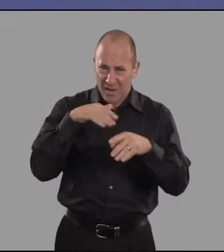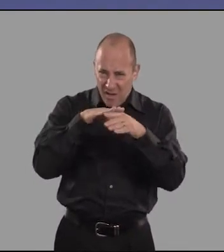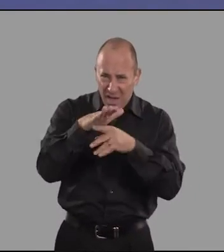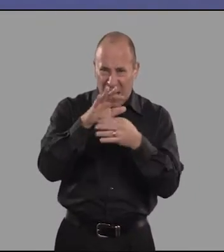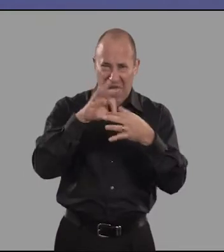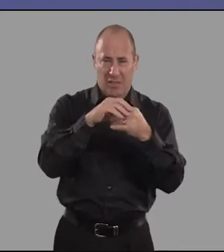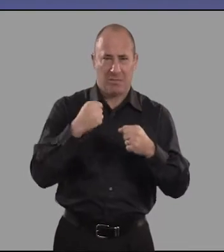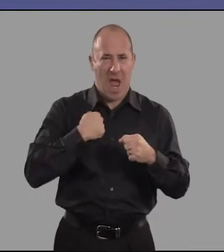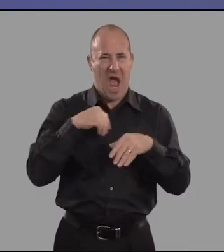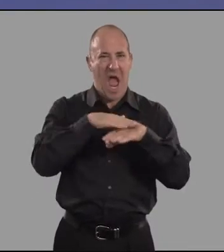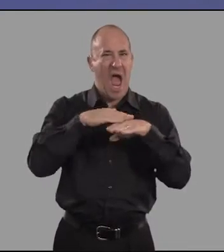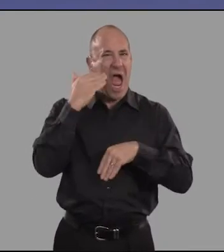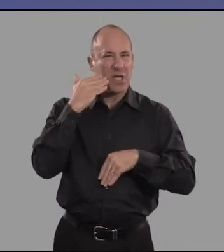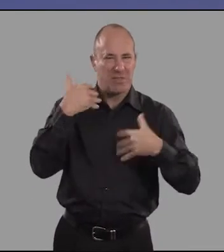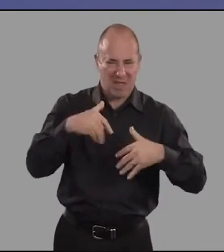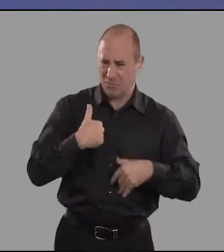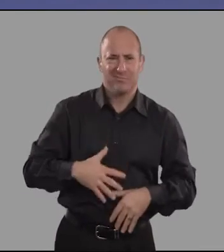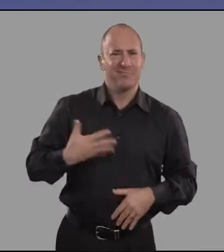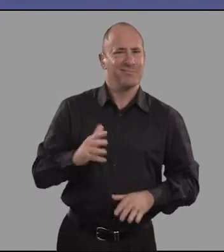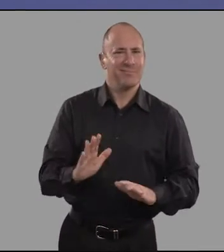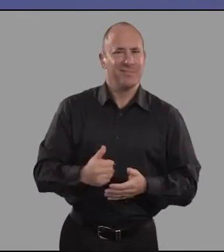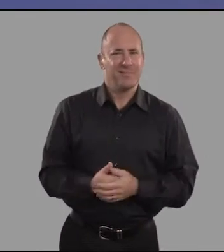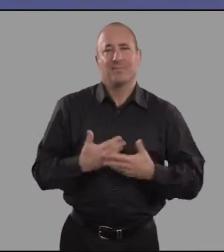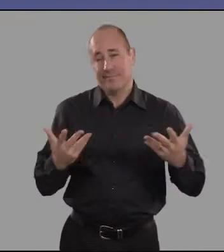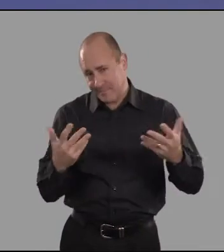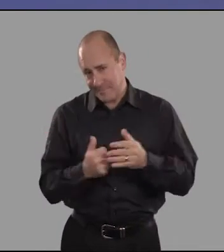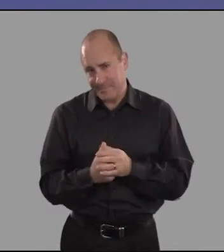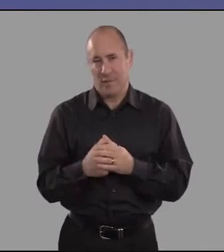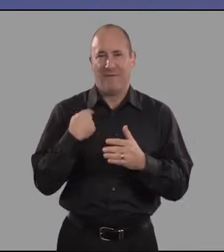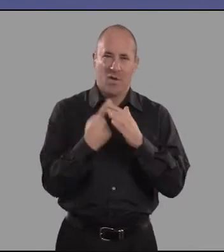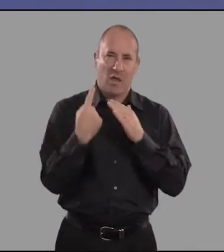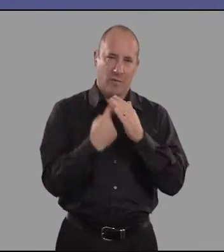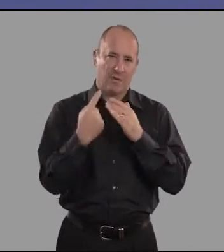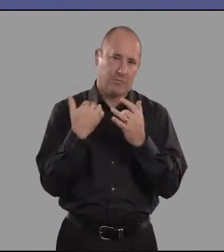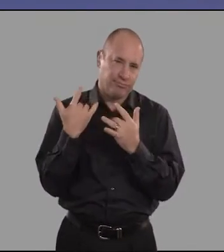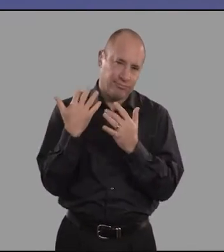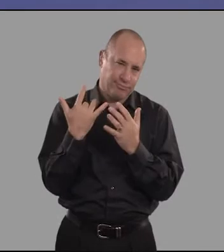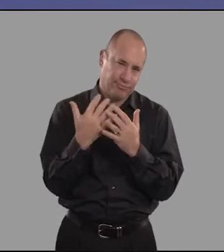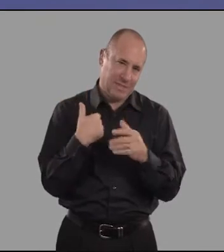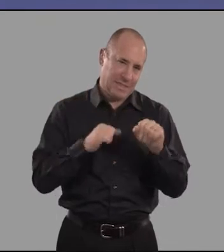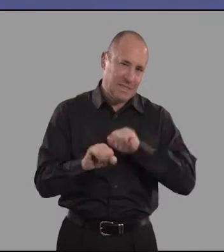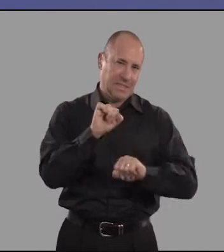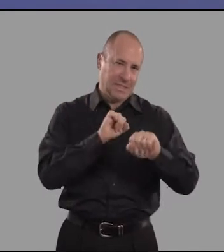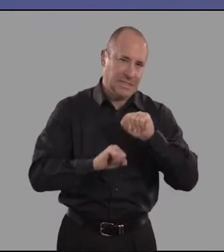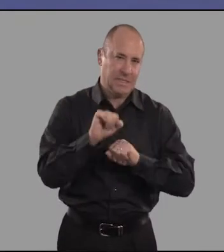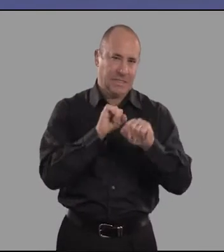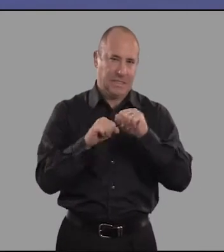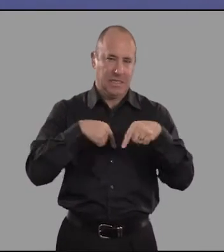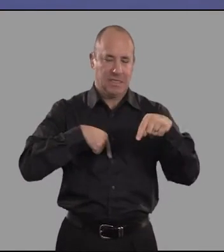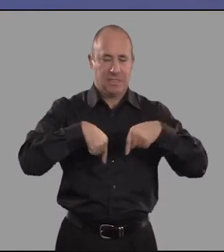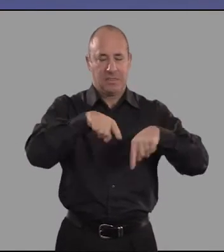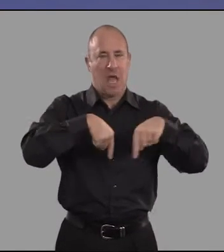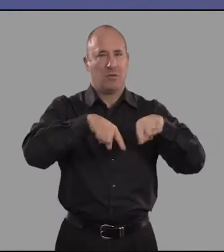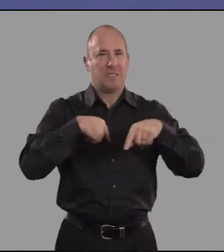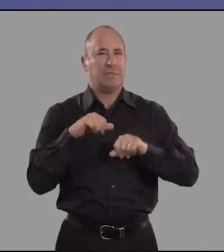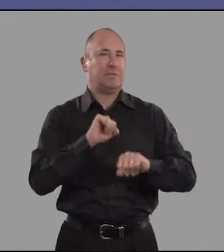But if I was to have a career based on my ethnicity, I didn't want it. Anyway, many years of freelancing, I was deeply resistant